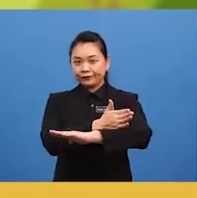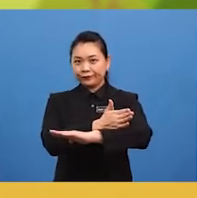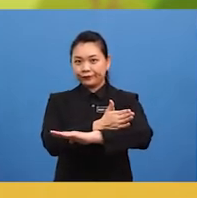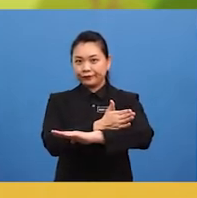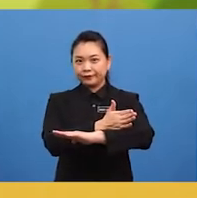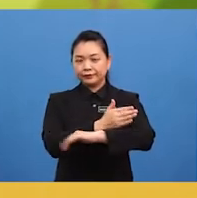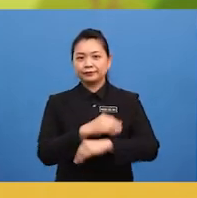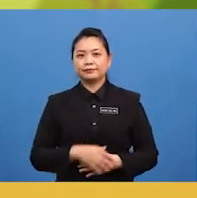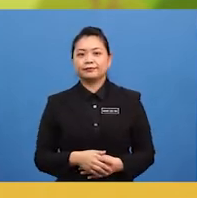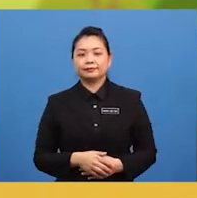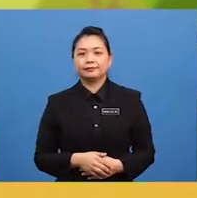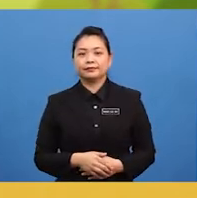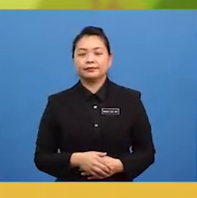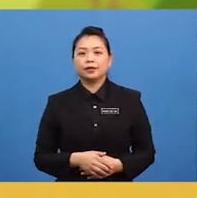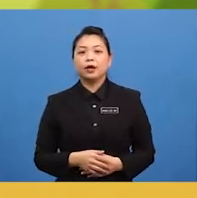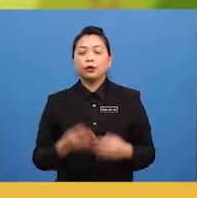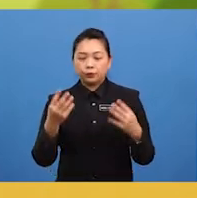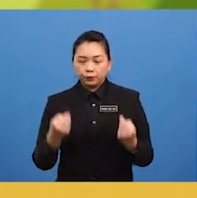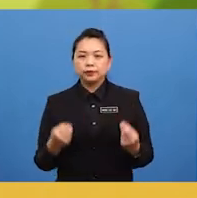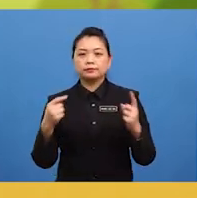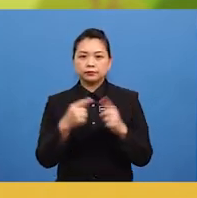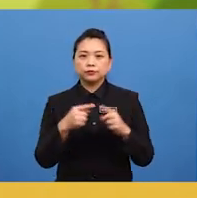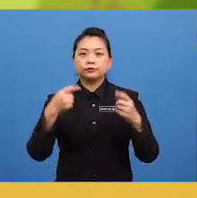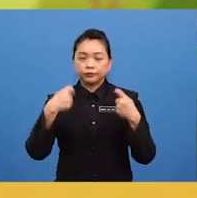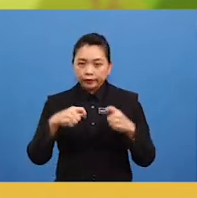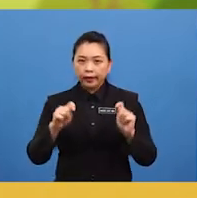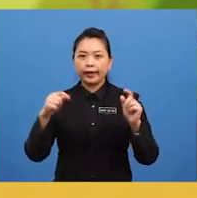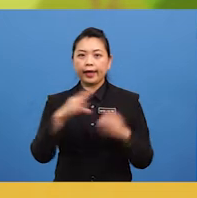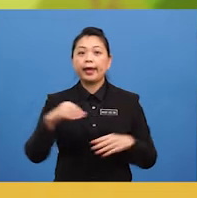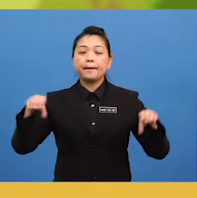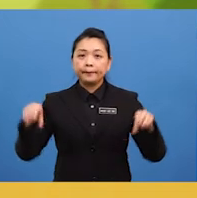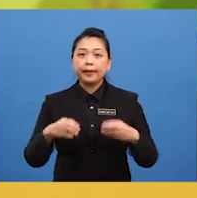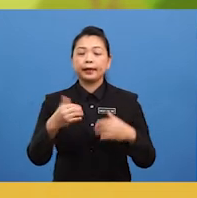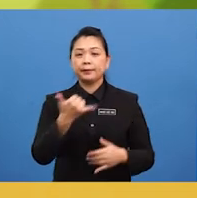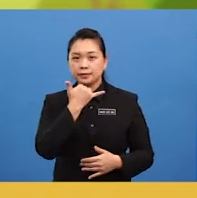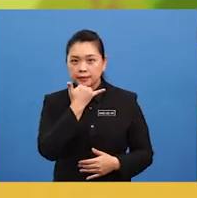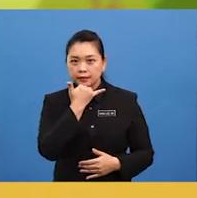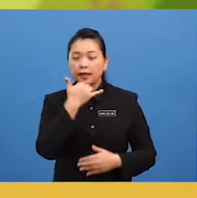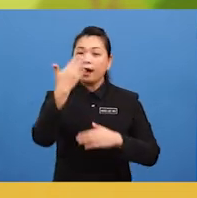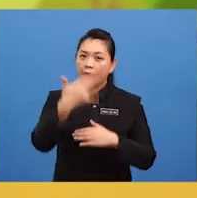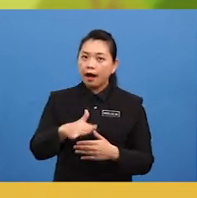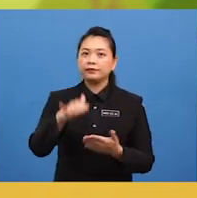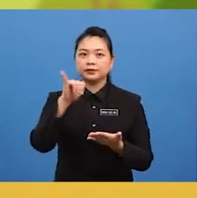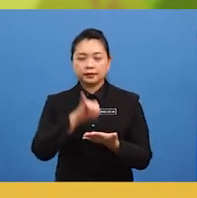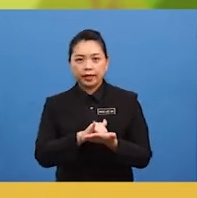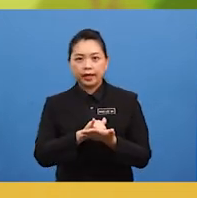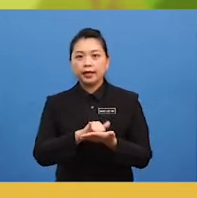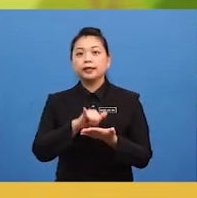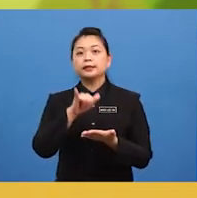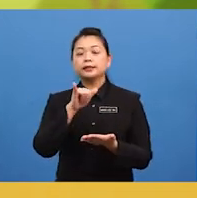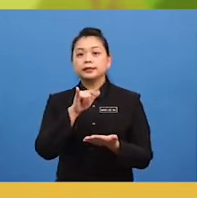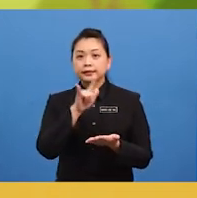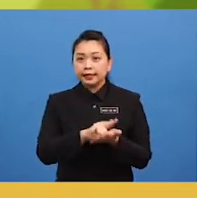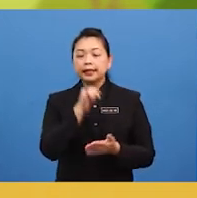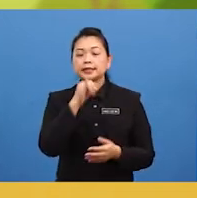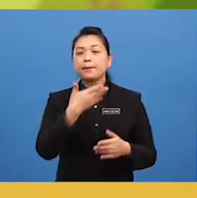be willing to try and make mistakes after all that's the best way